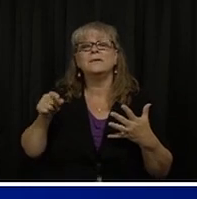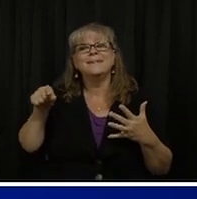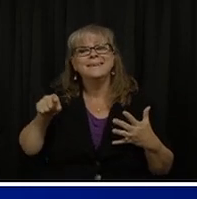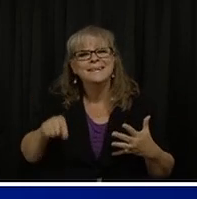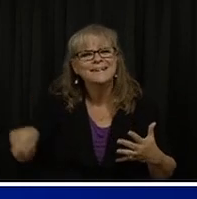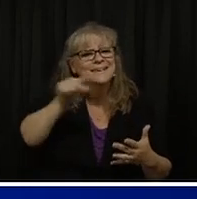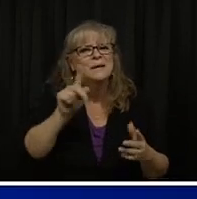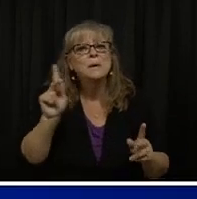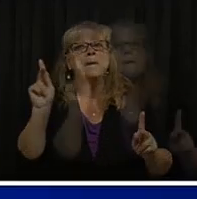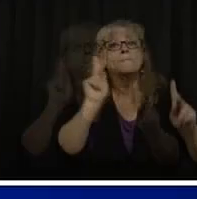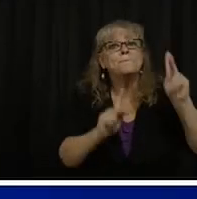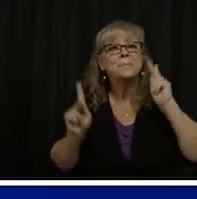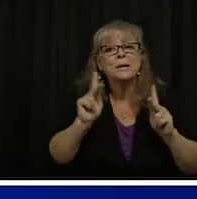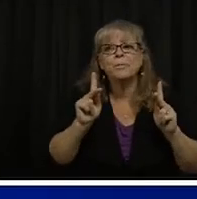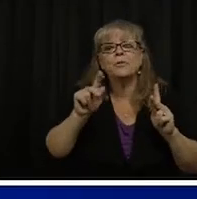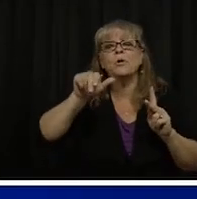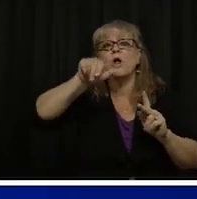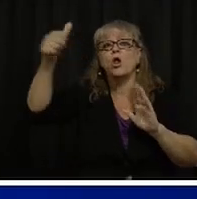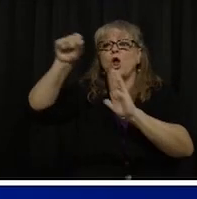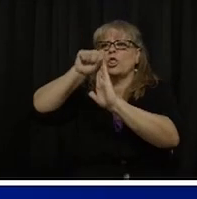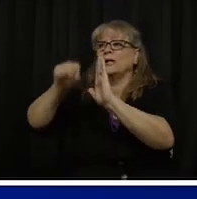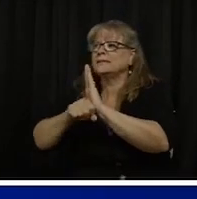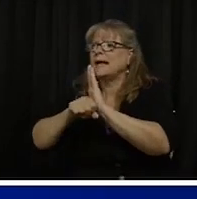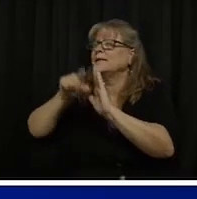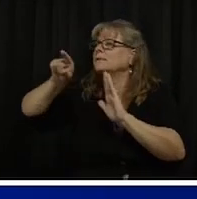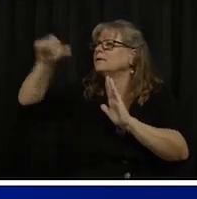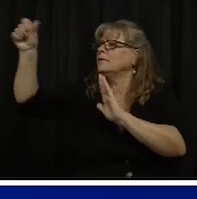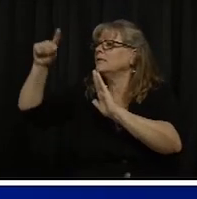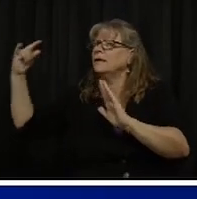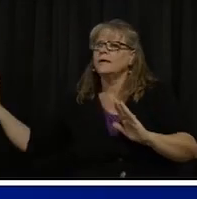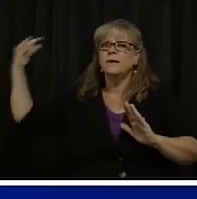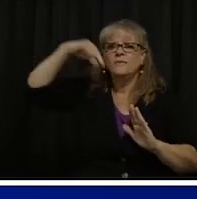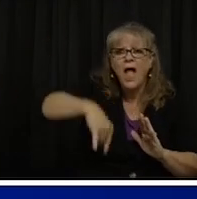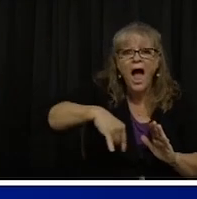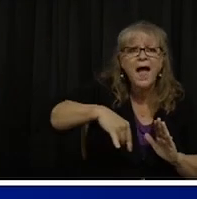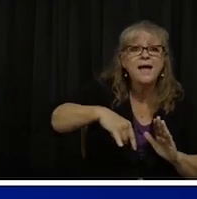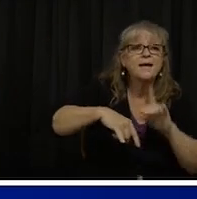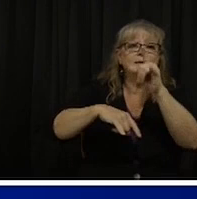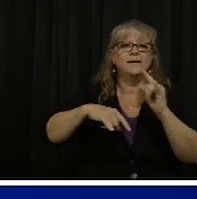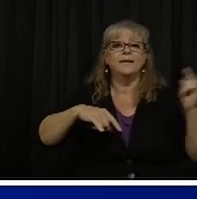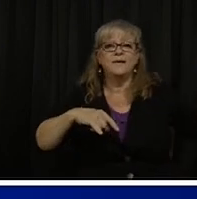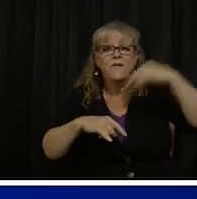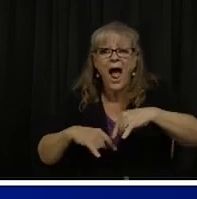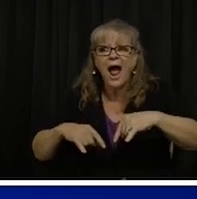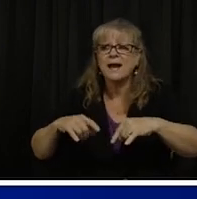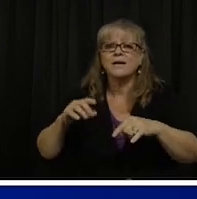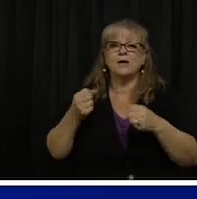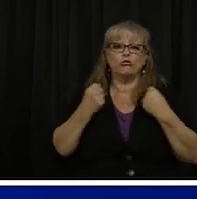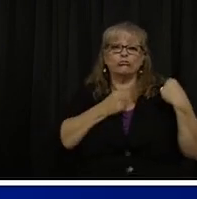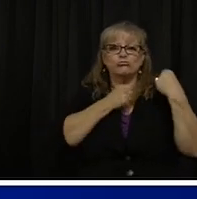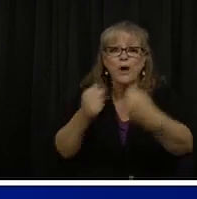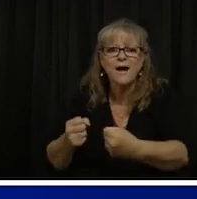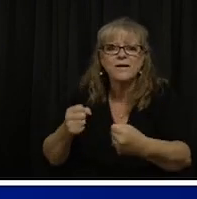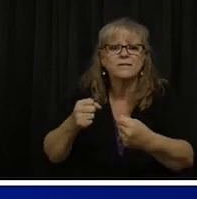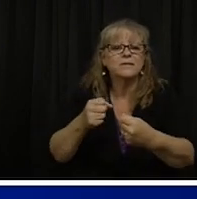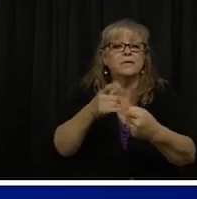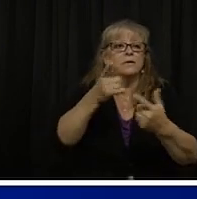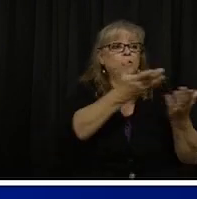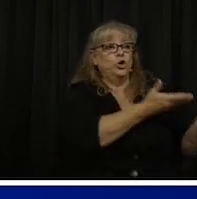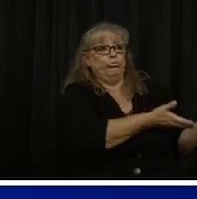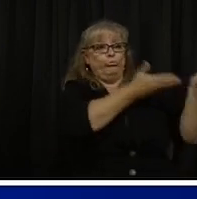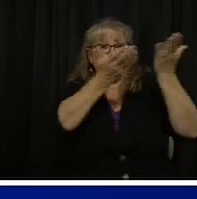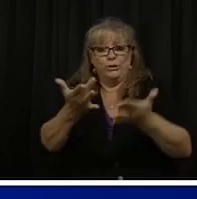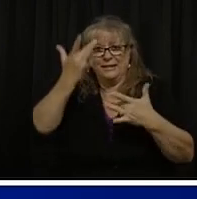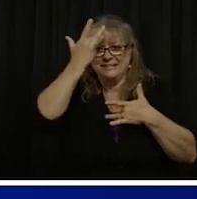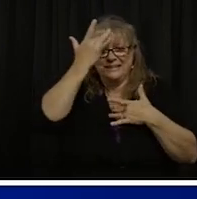into Colorado and visiting from locations outside of Colorado where rates of transmission are higher. This graphic shows you some parts of the